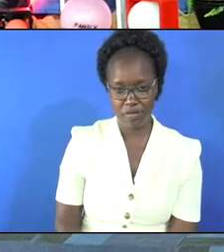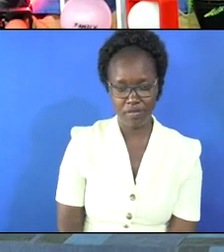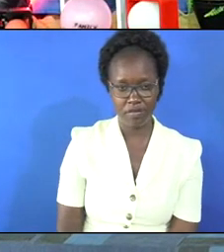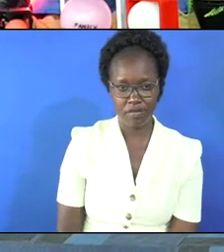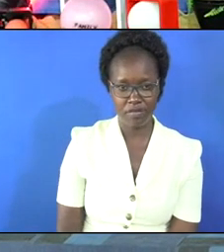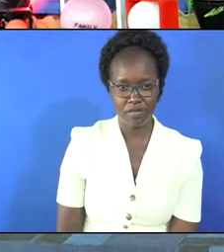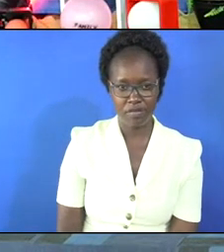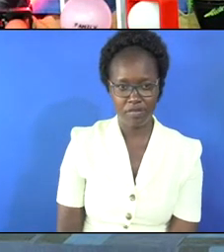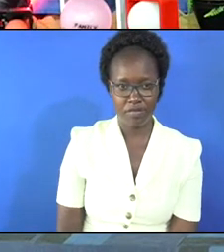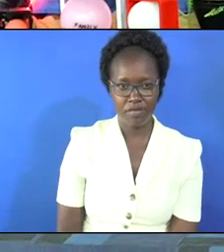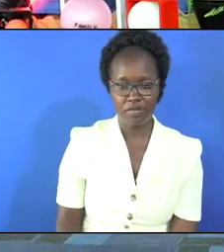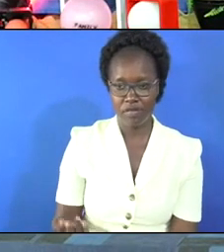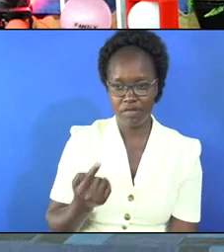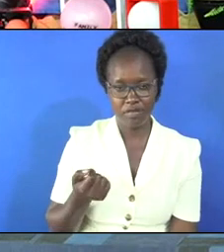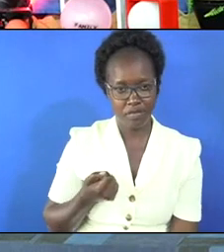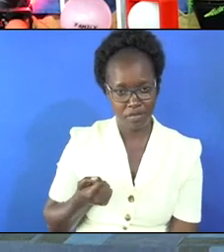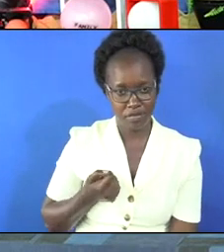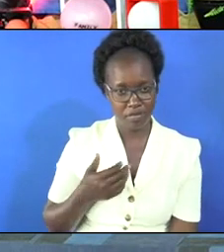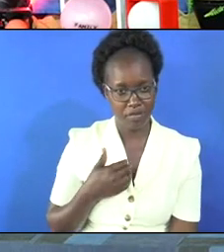the only girl i have